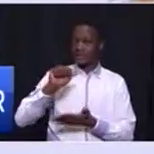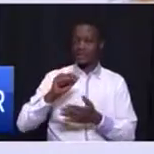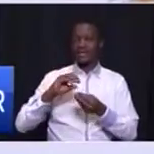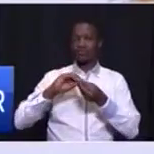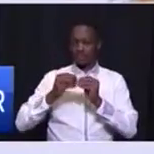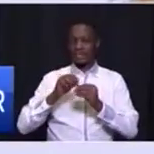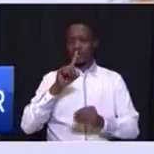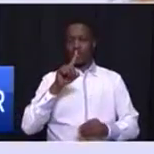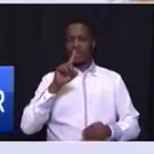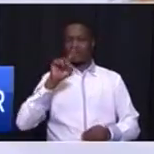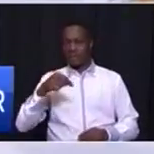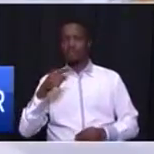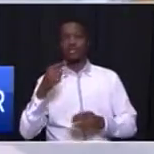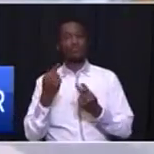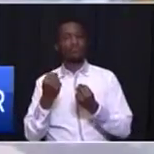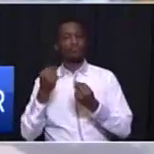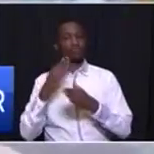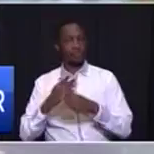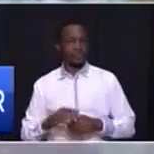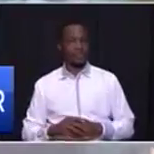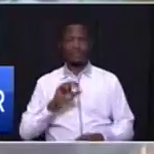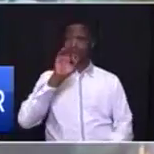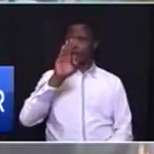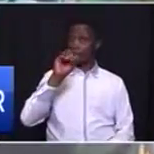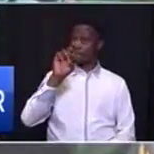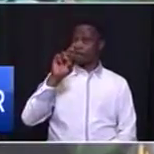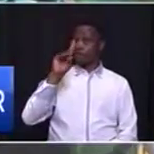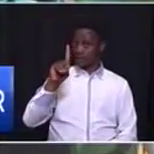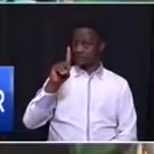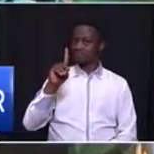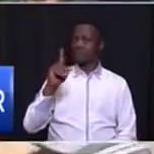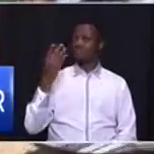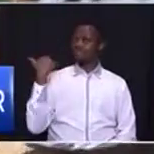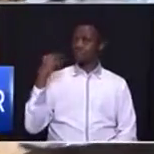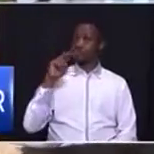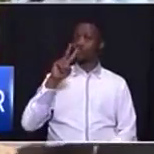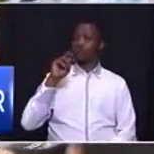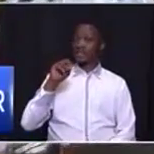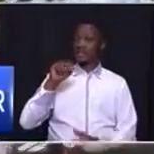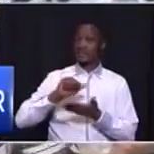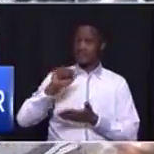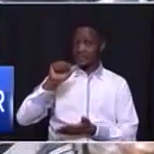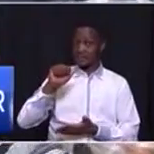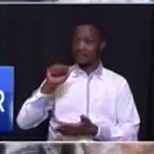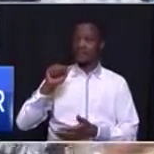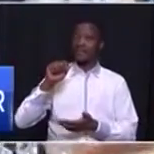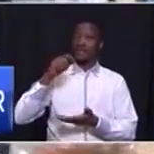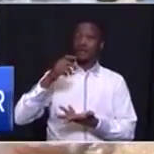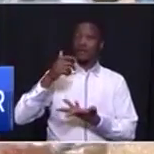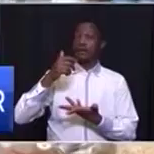,000 new jobs. Ford invested $2 billion in 2016 at its Silverton plant,